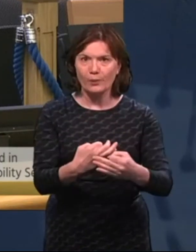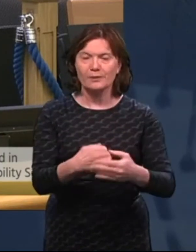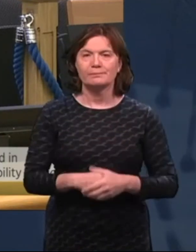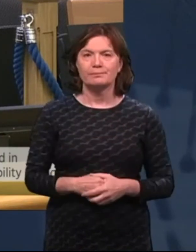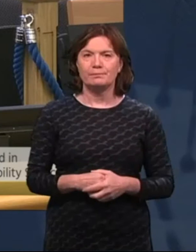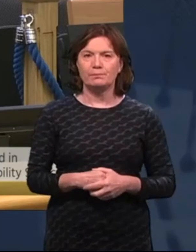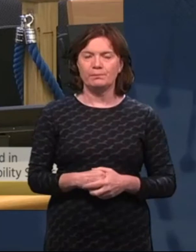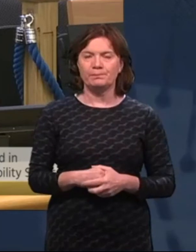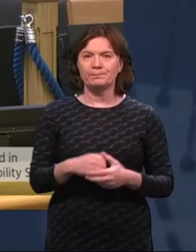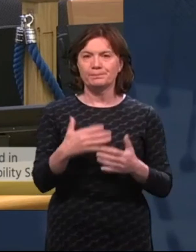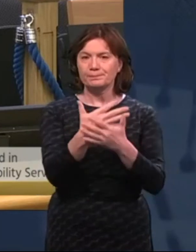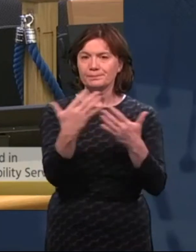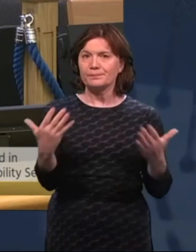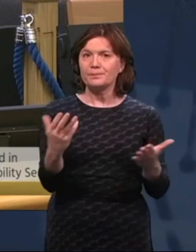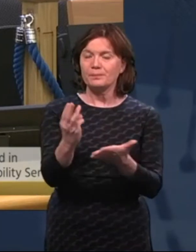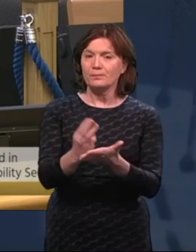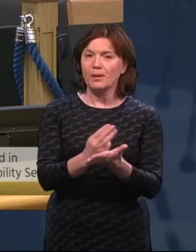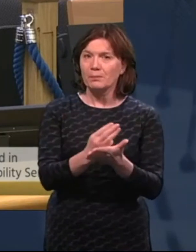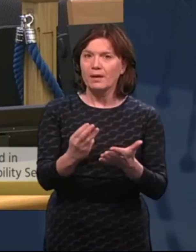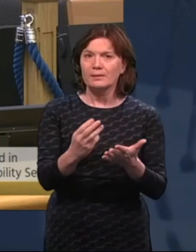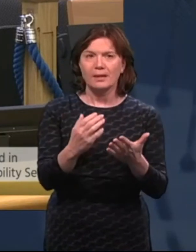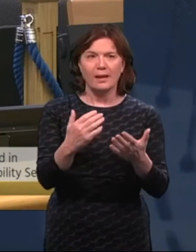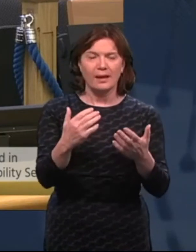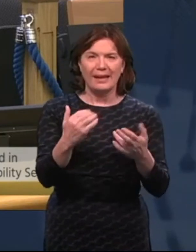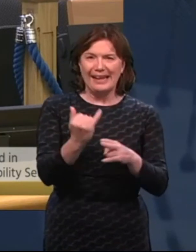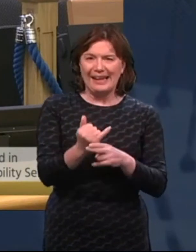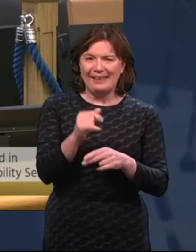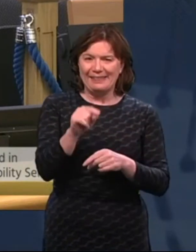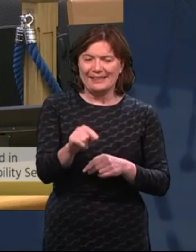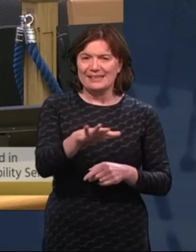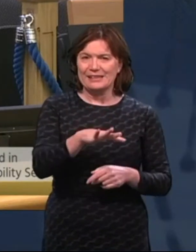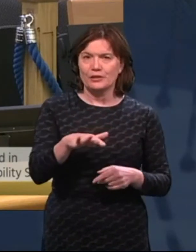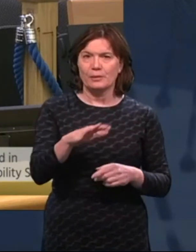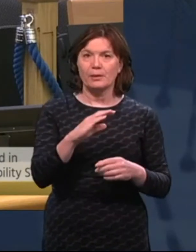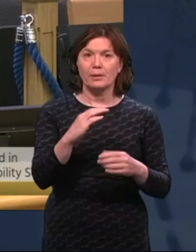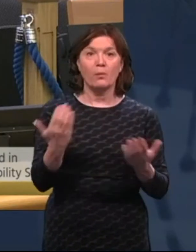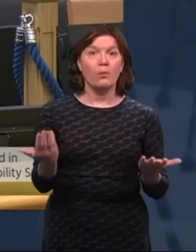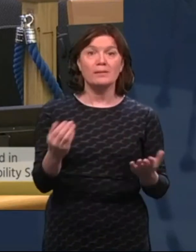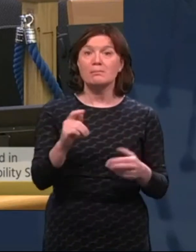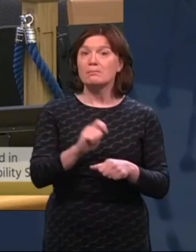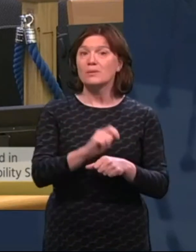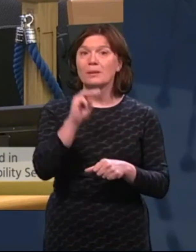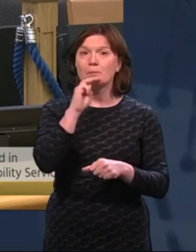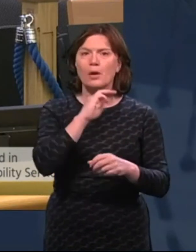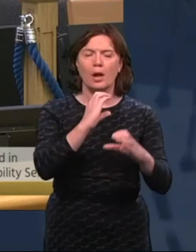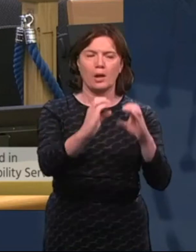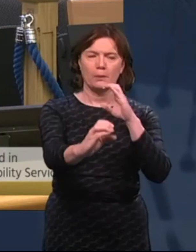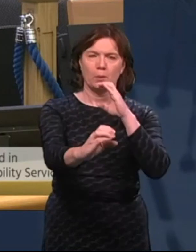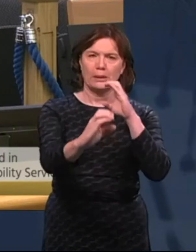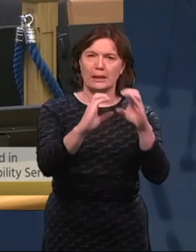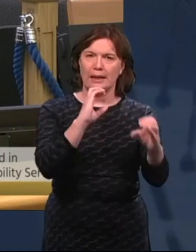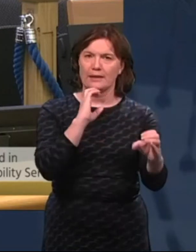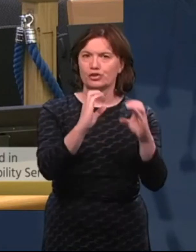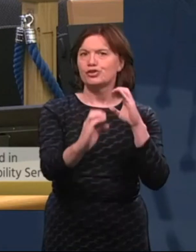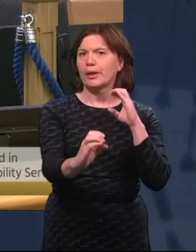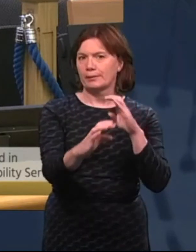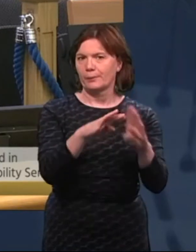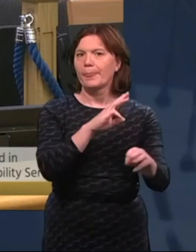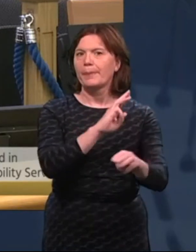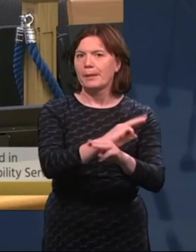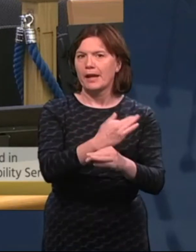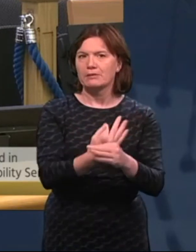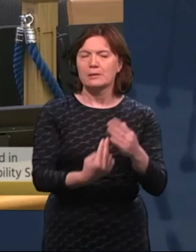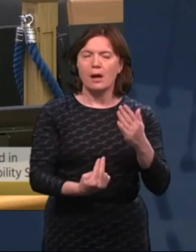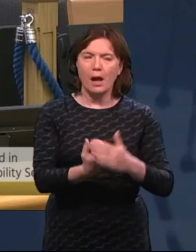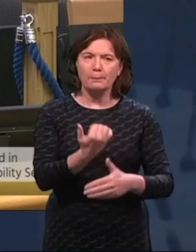and I am very clear in my commentary on this, communication is the most important piece with parents. Communication, up to date